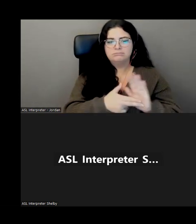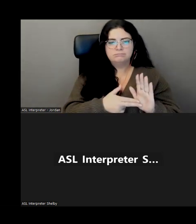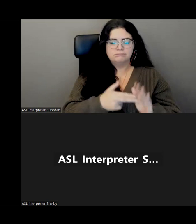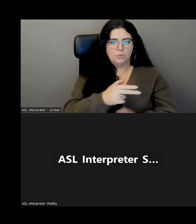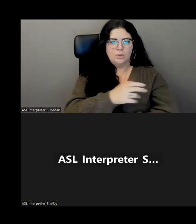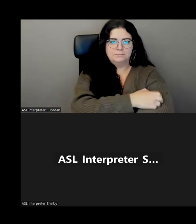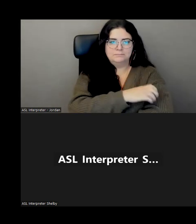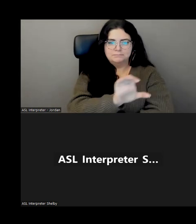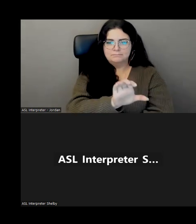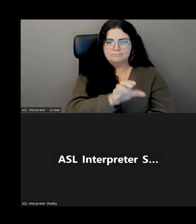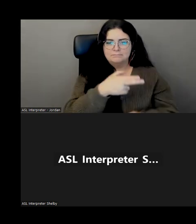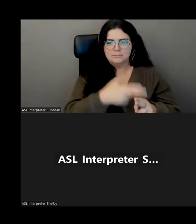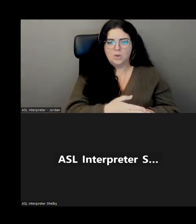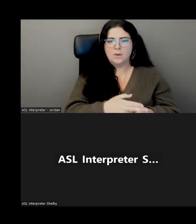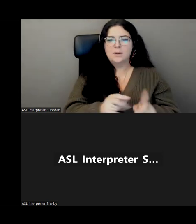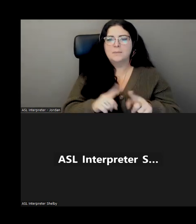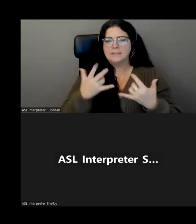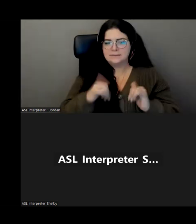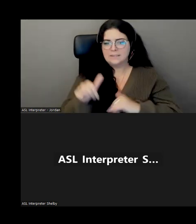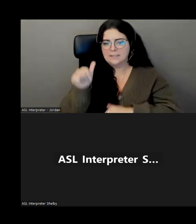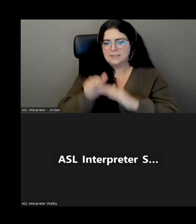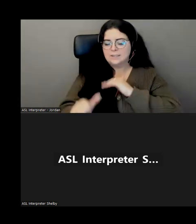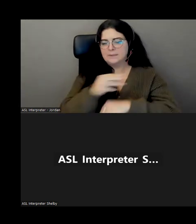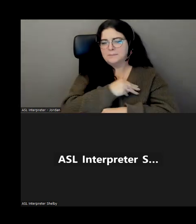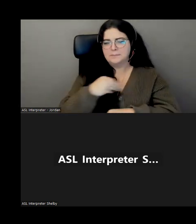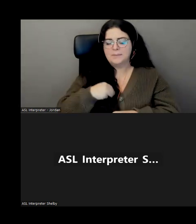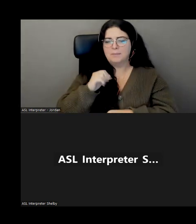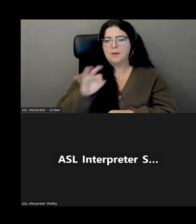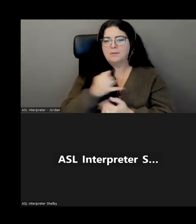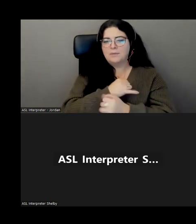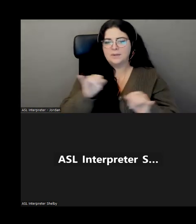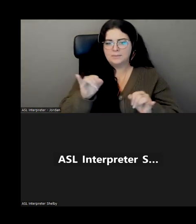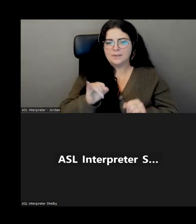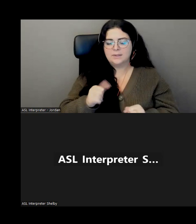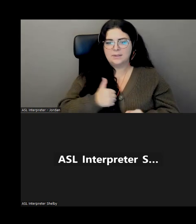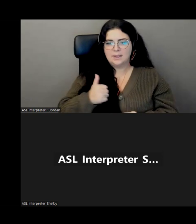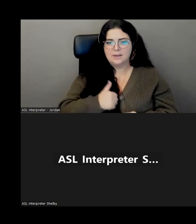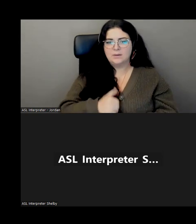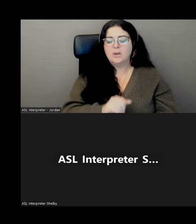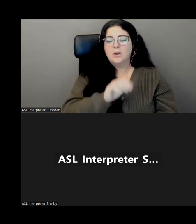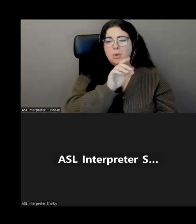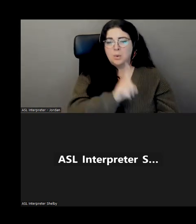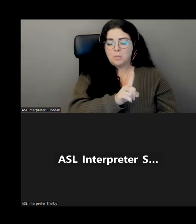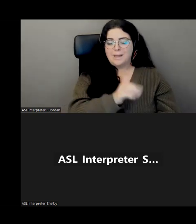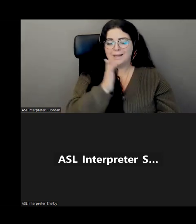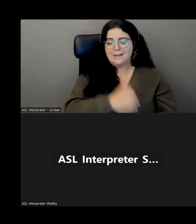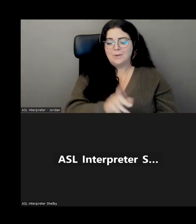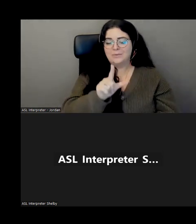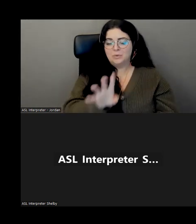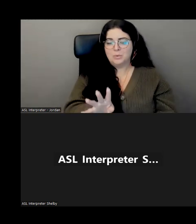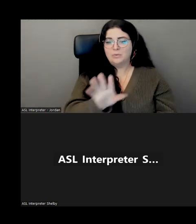actually continue to be a member of Independent Living Canada, and we are one of 24 centers across